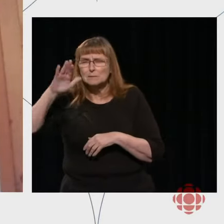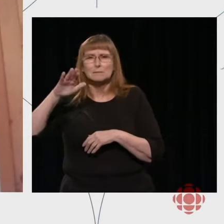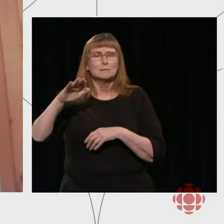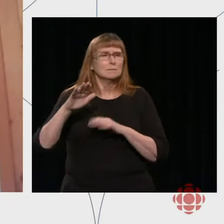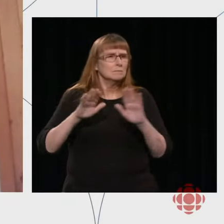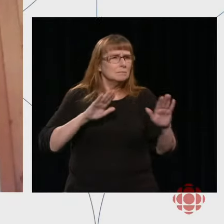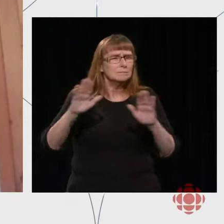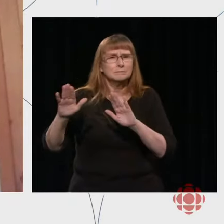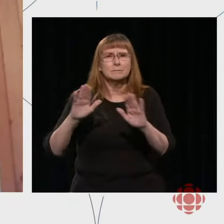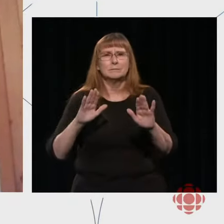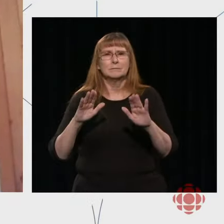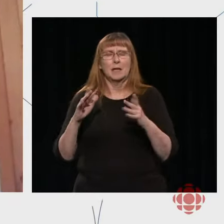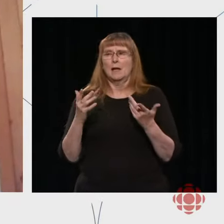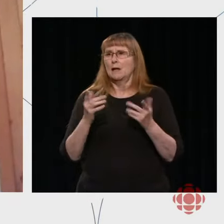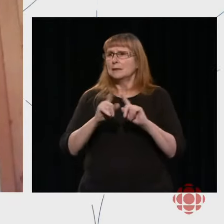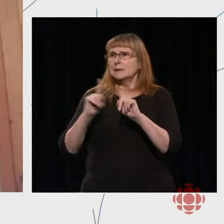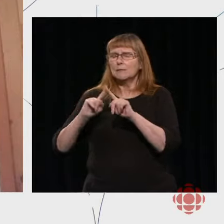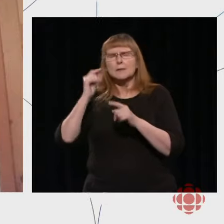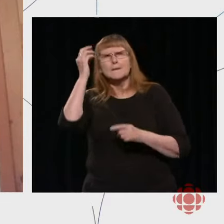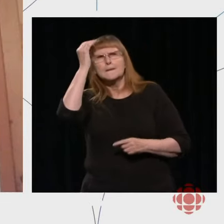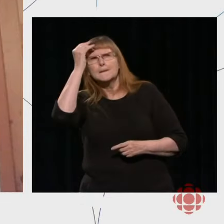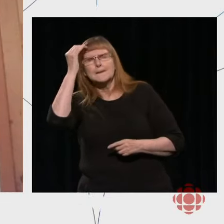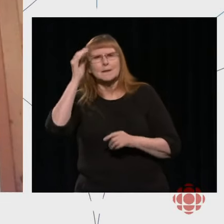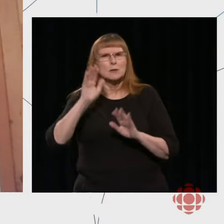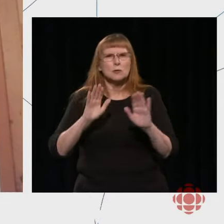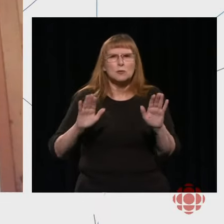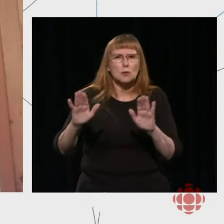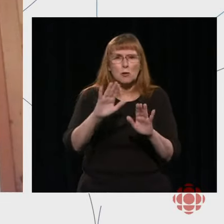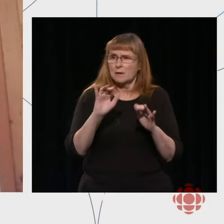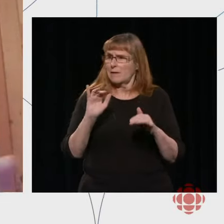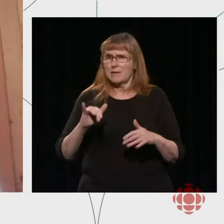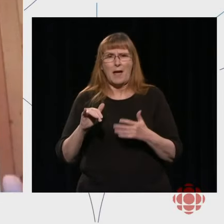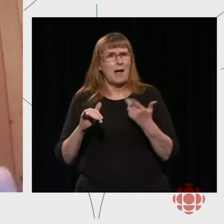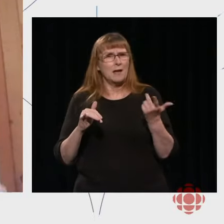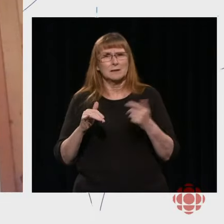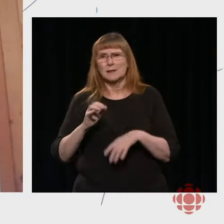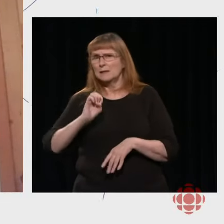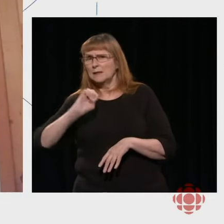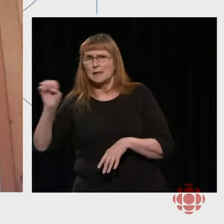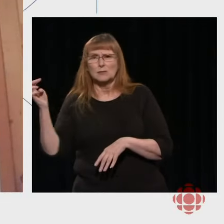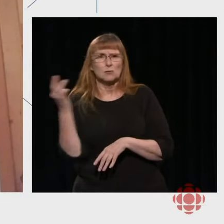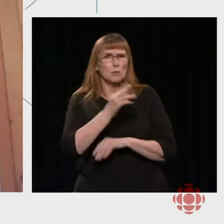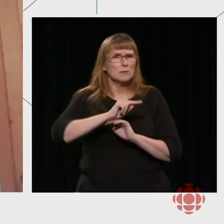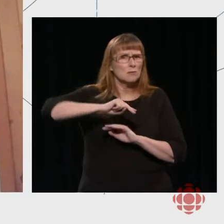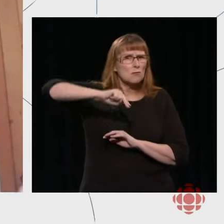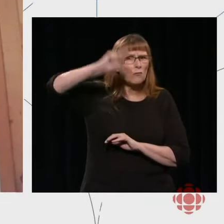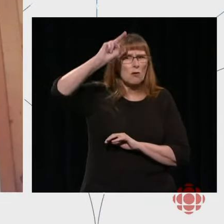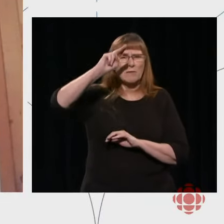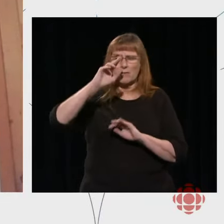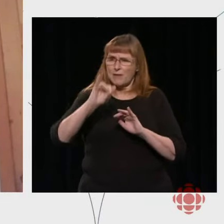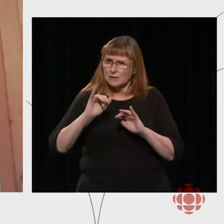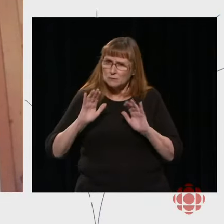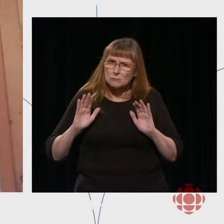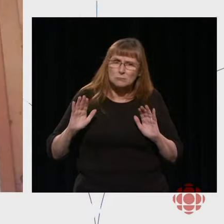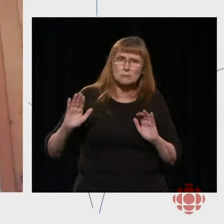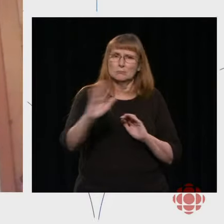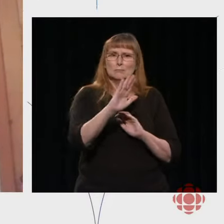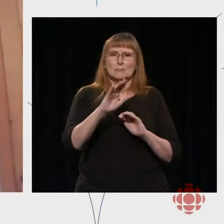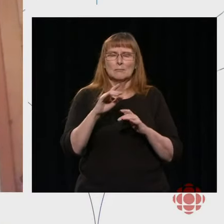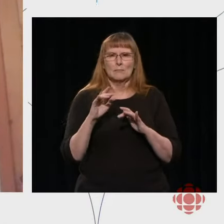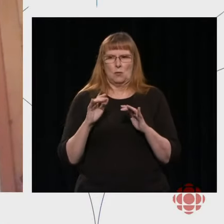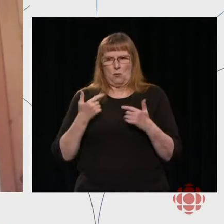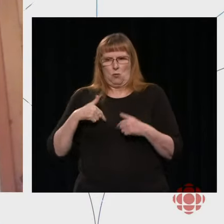vast diversity of thought that is in our country coast to coast to coast. So how do you take that vast range of